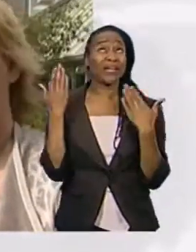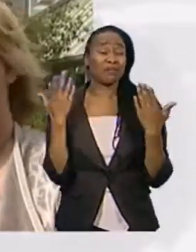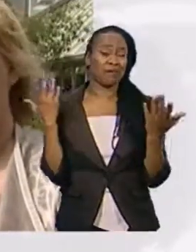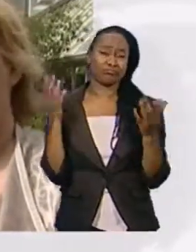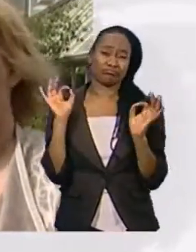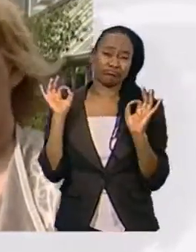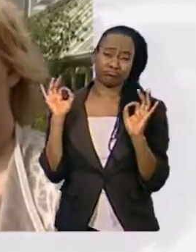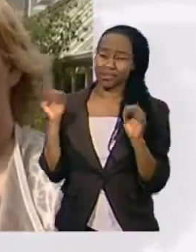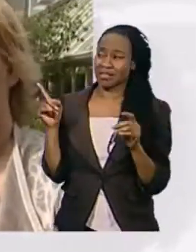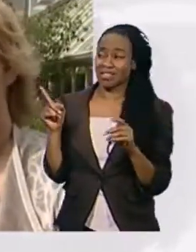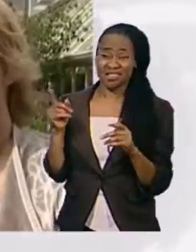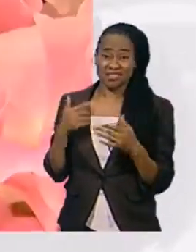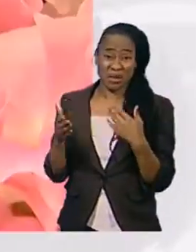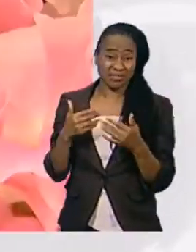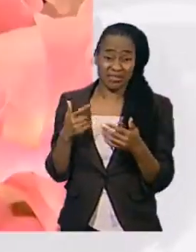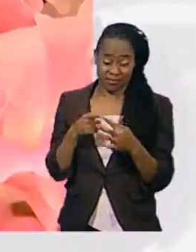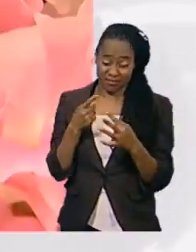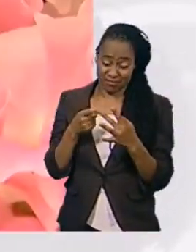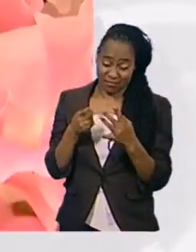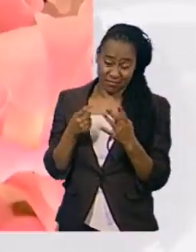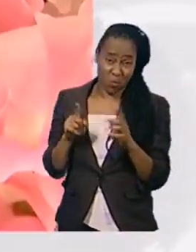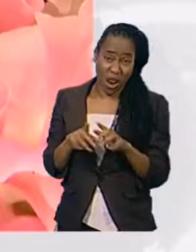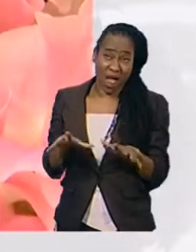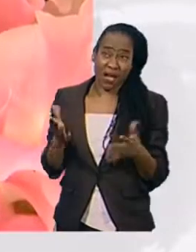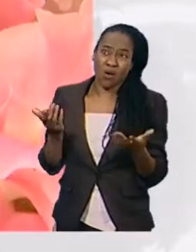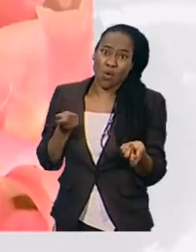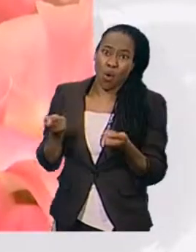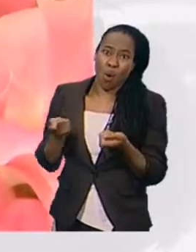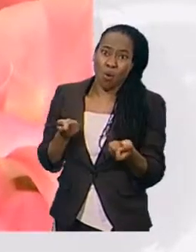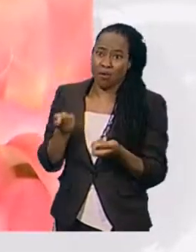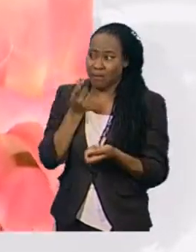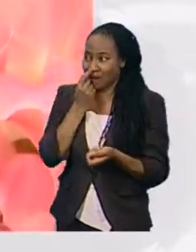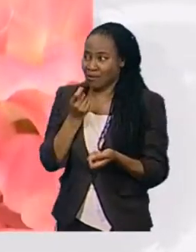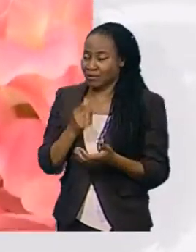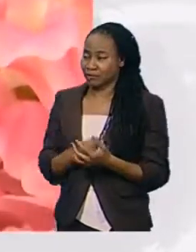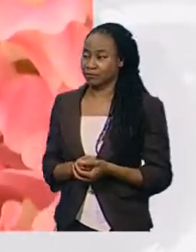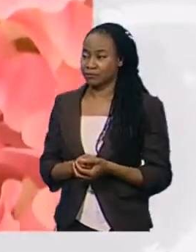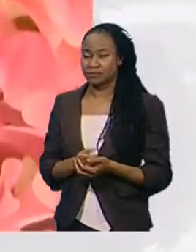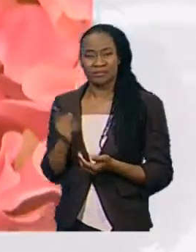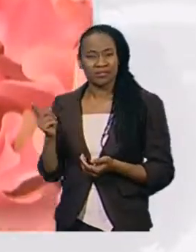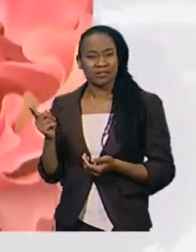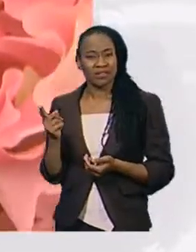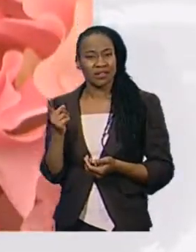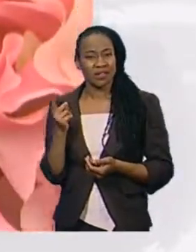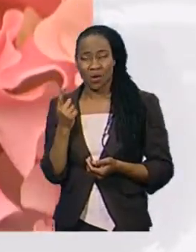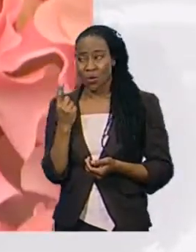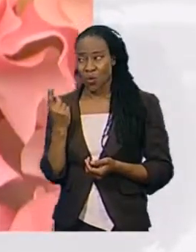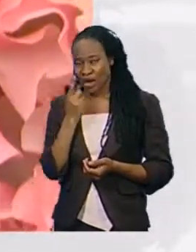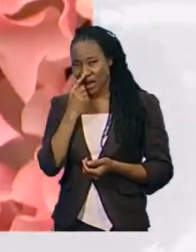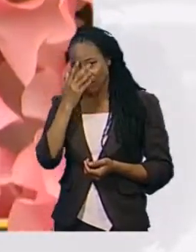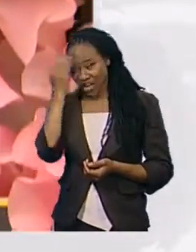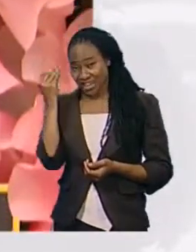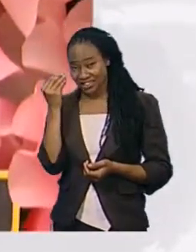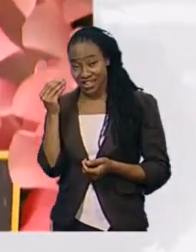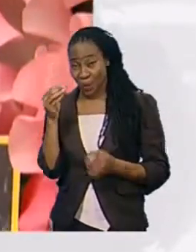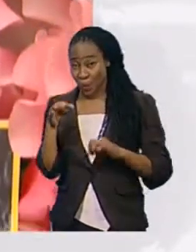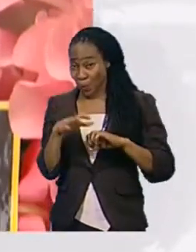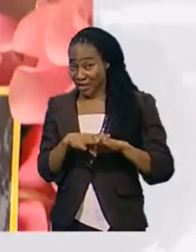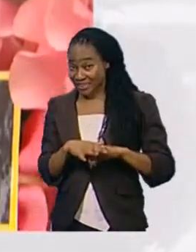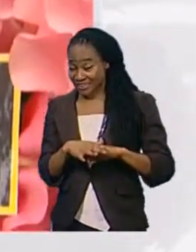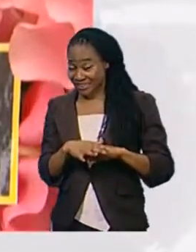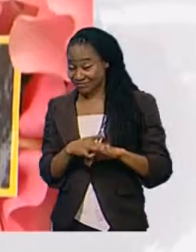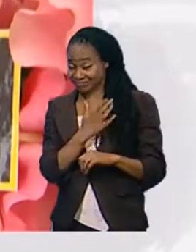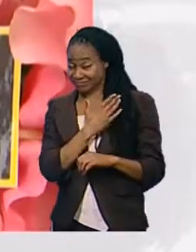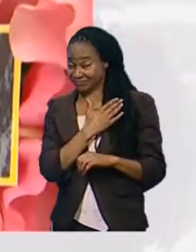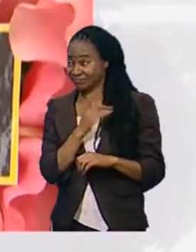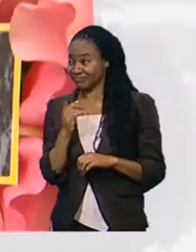brilliant, they've managed to cope with it all. And of course, who can forget, this flower show follows a certain wedding. Here,